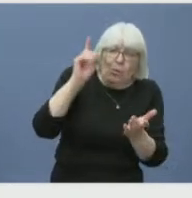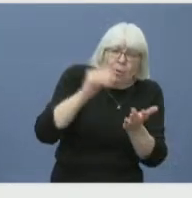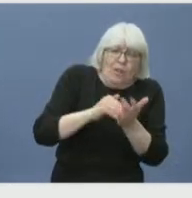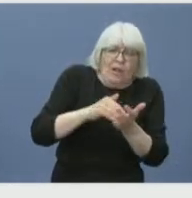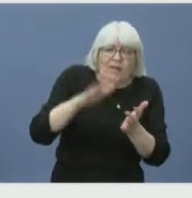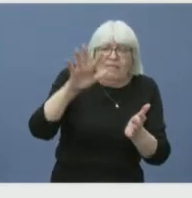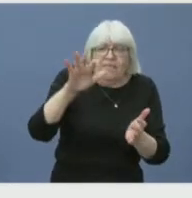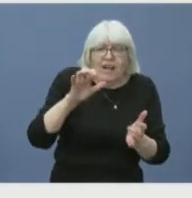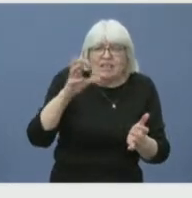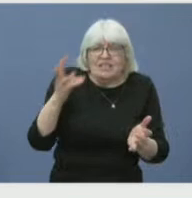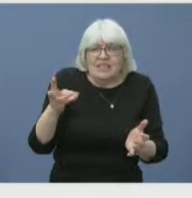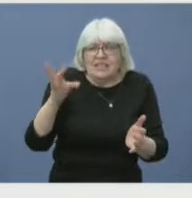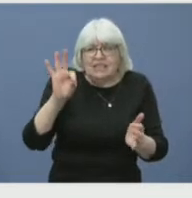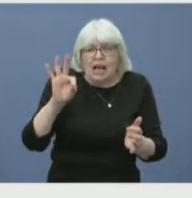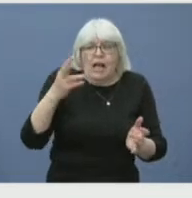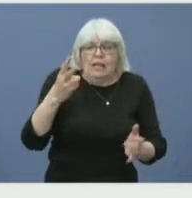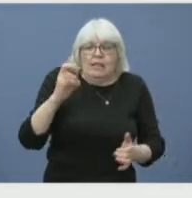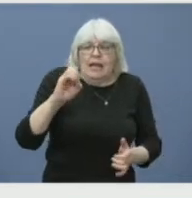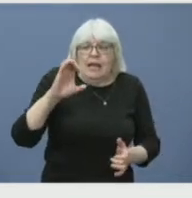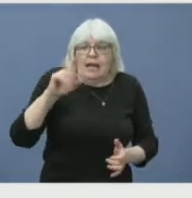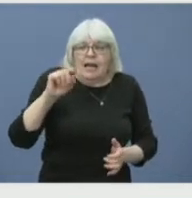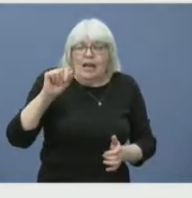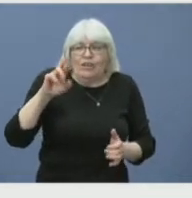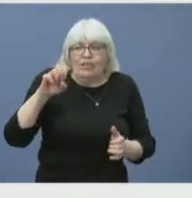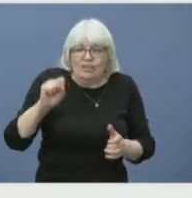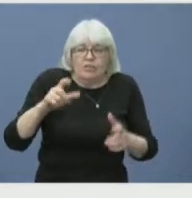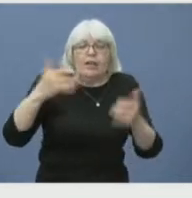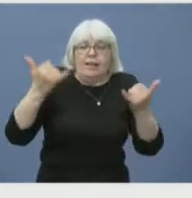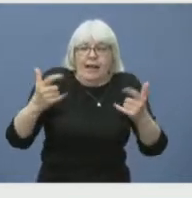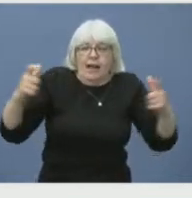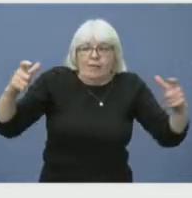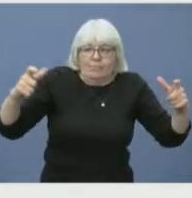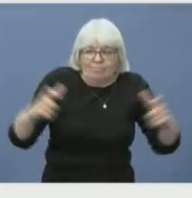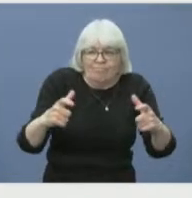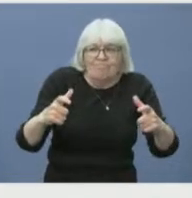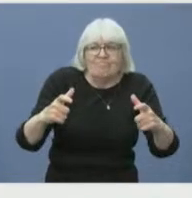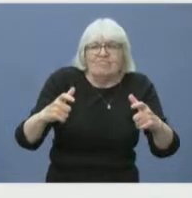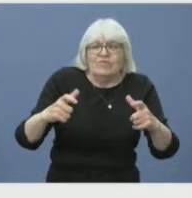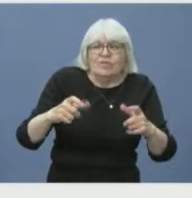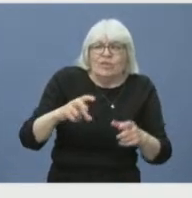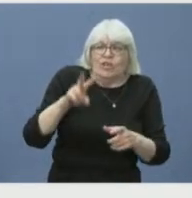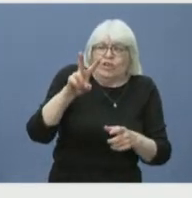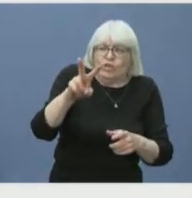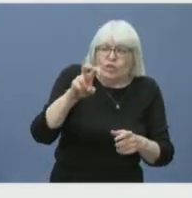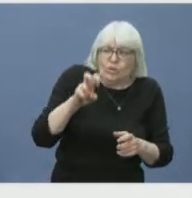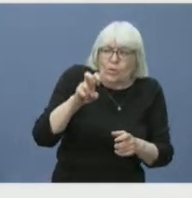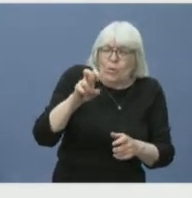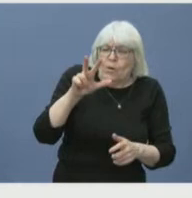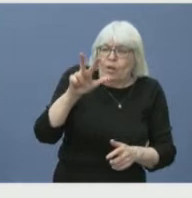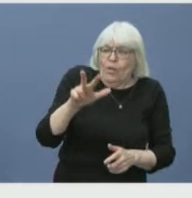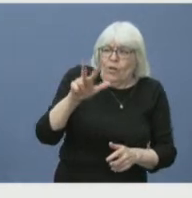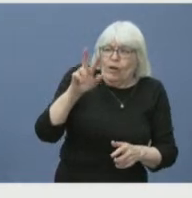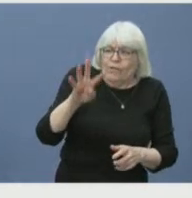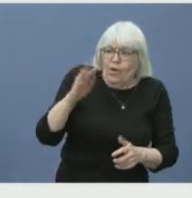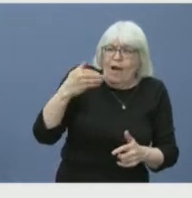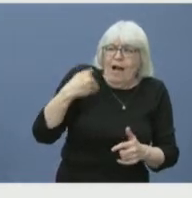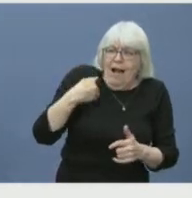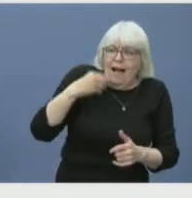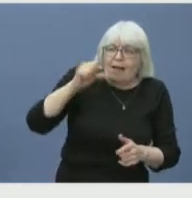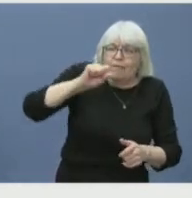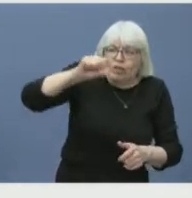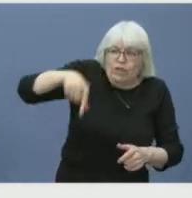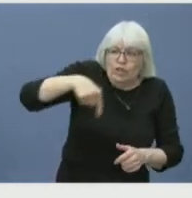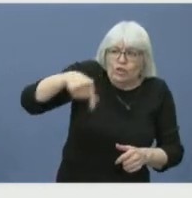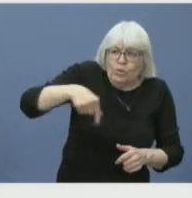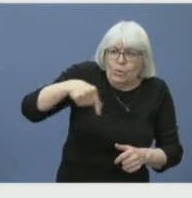it still covers about 234 square kilometers. As Minister Rushton had mentioned,